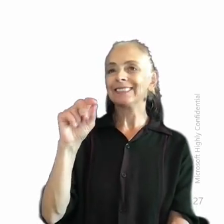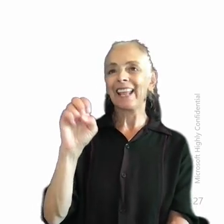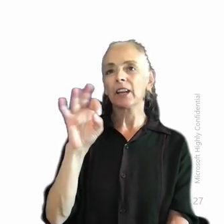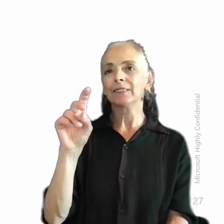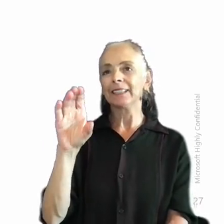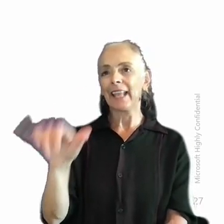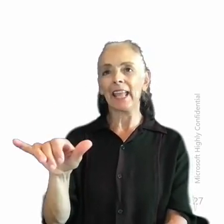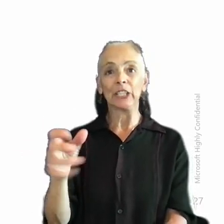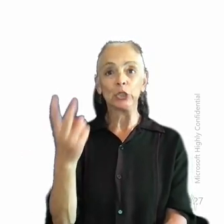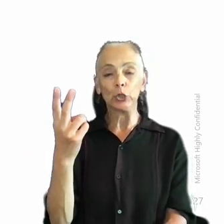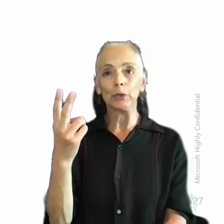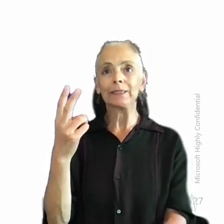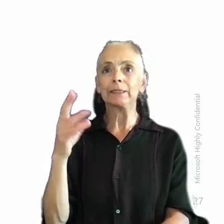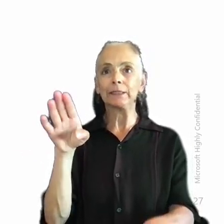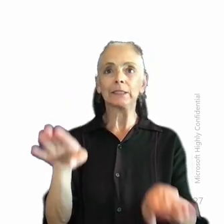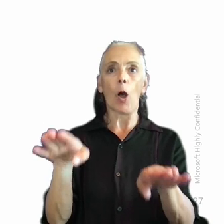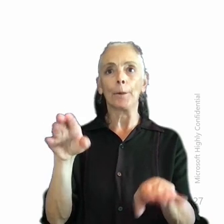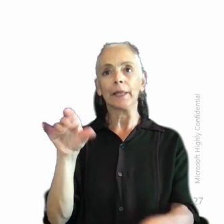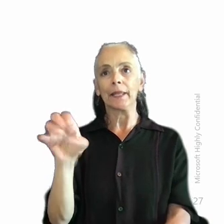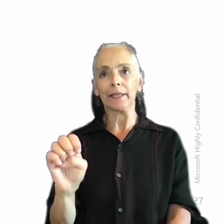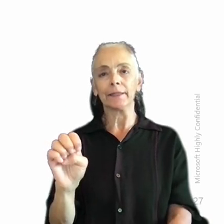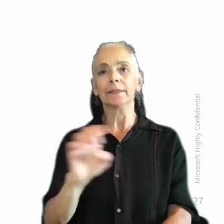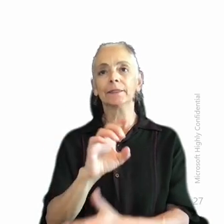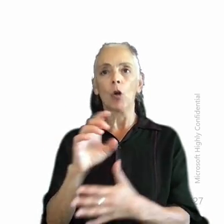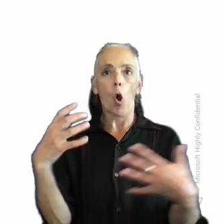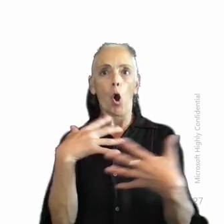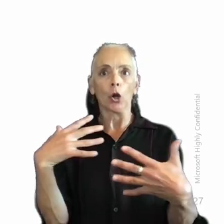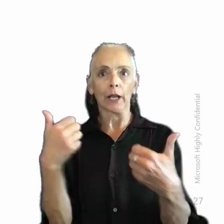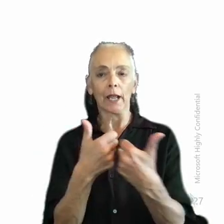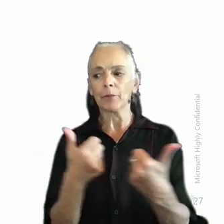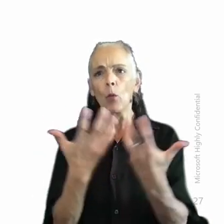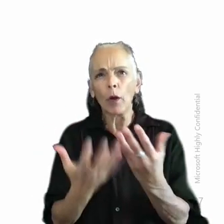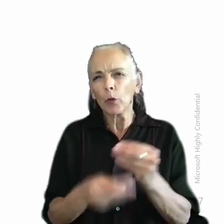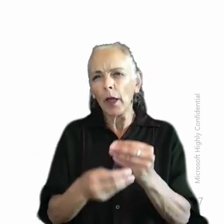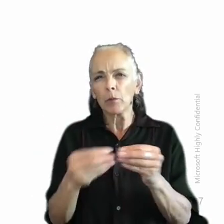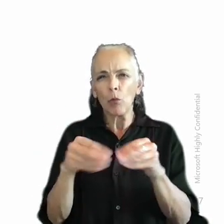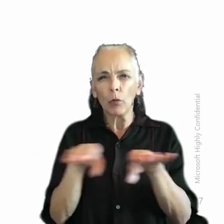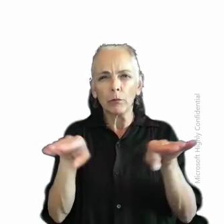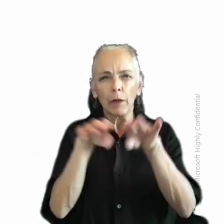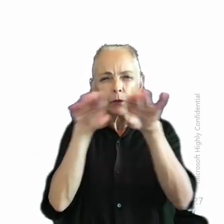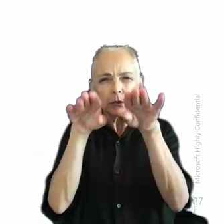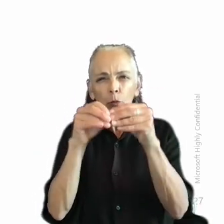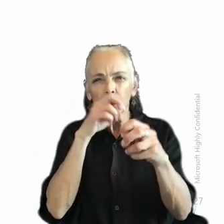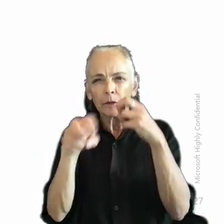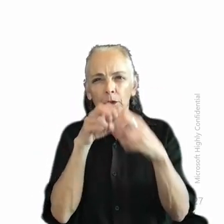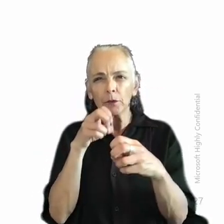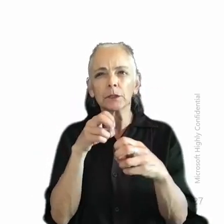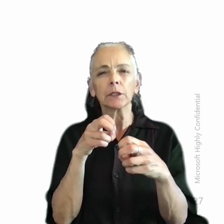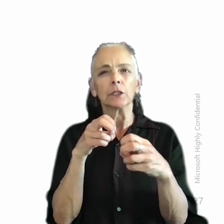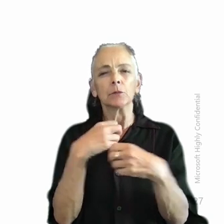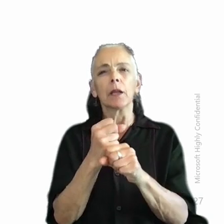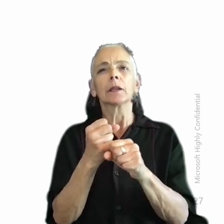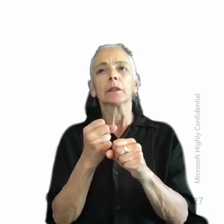game. The team wanted to add more difficulty levels to make their game accessible to more players. They decided to make a lighter,